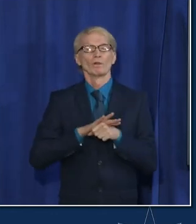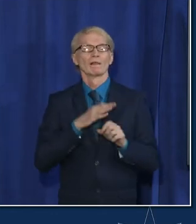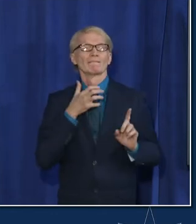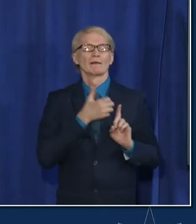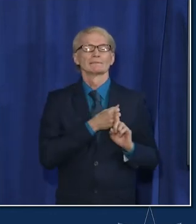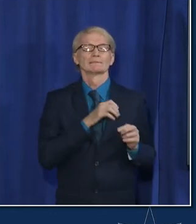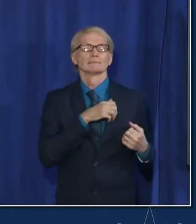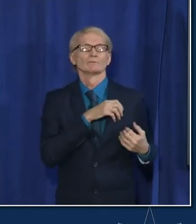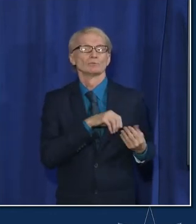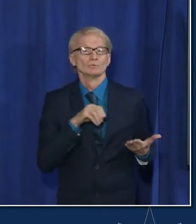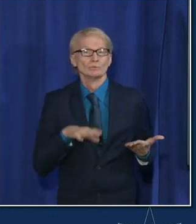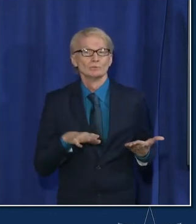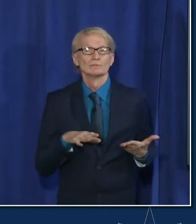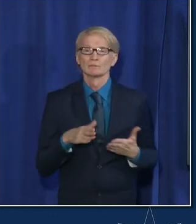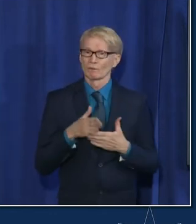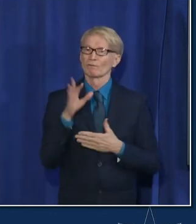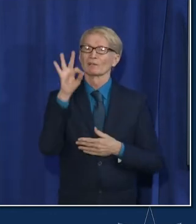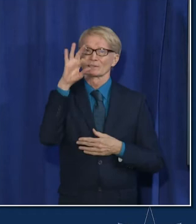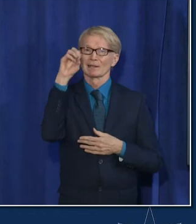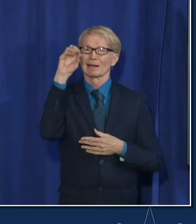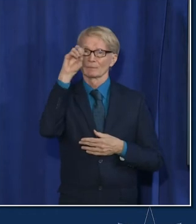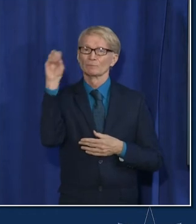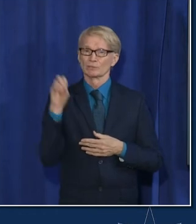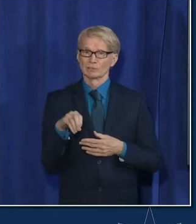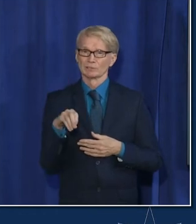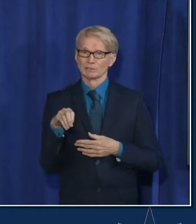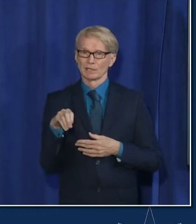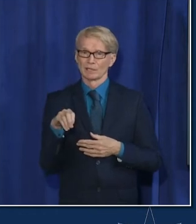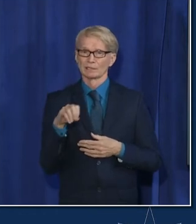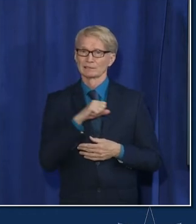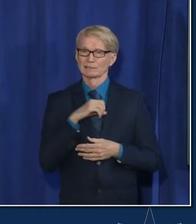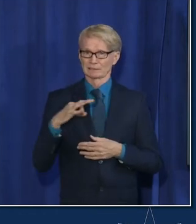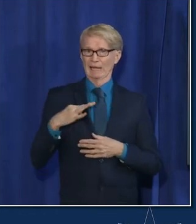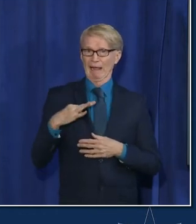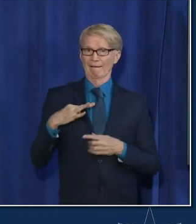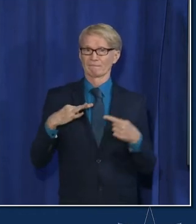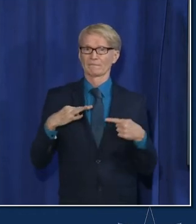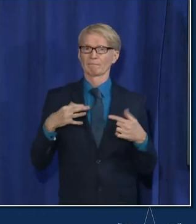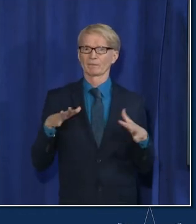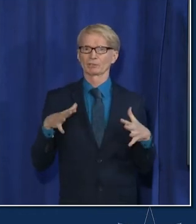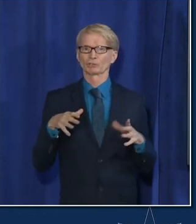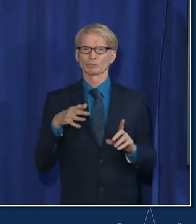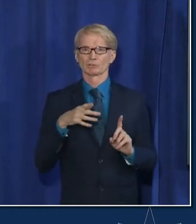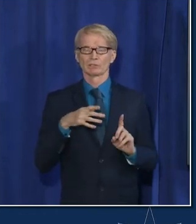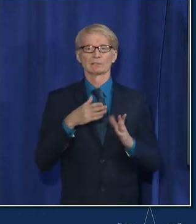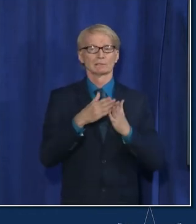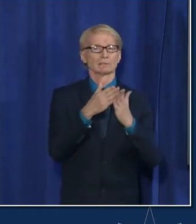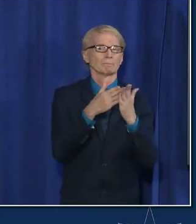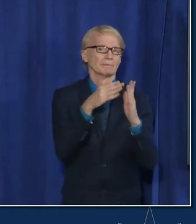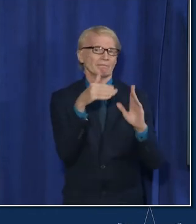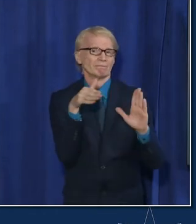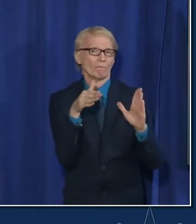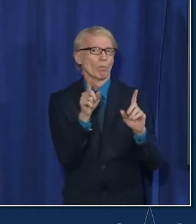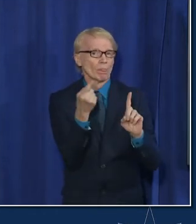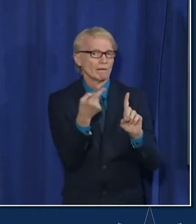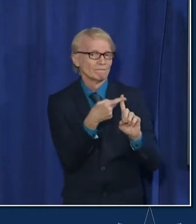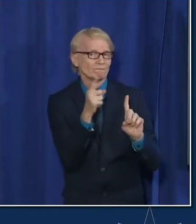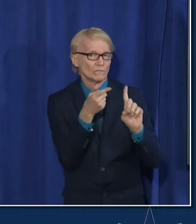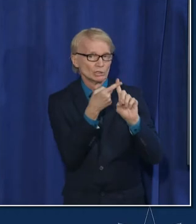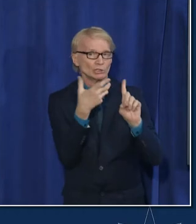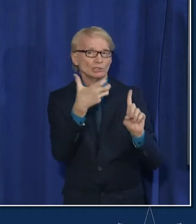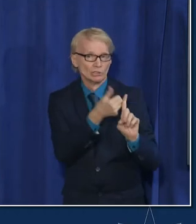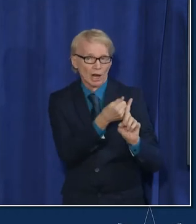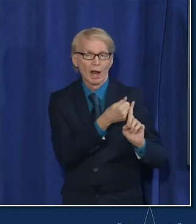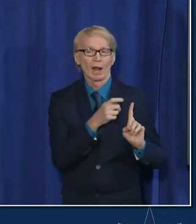over 90 over 90 percent are fully vaccinated again we still have staff that are on their first shot we also have quite a few staff that also have